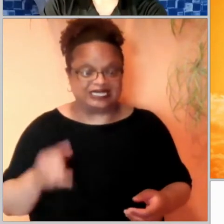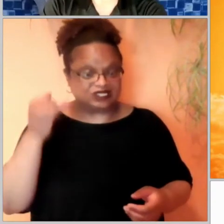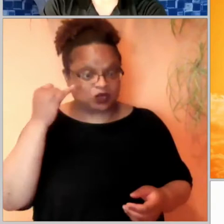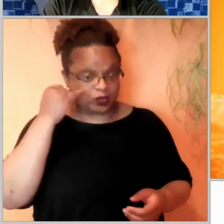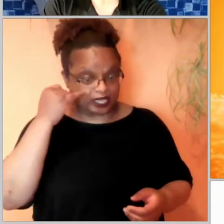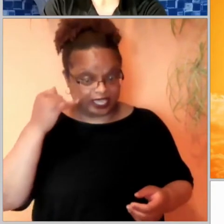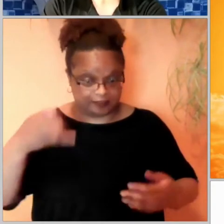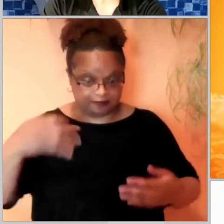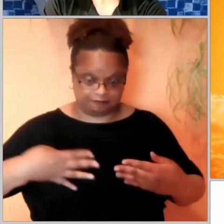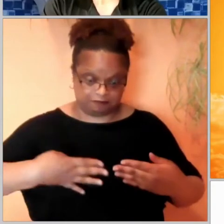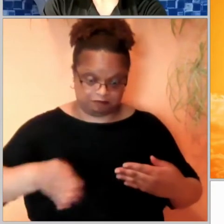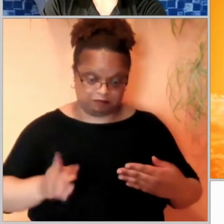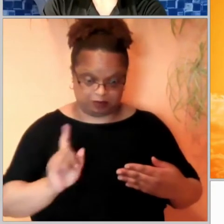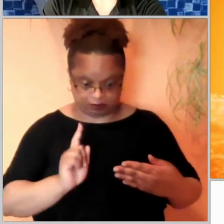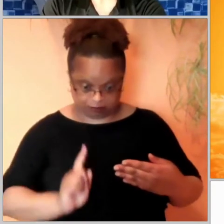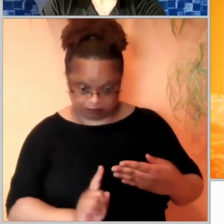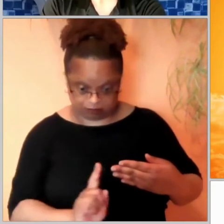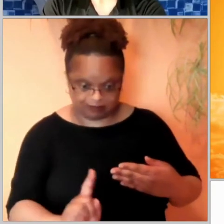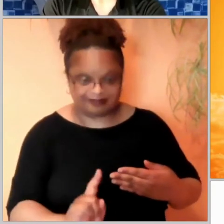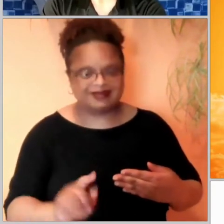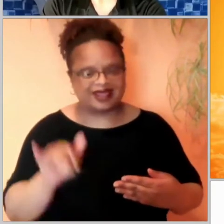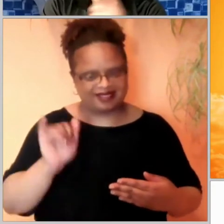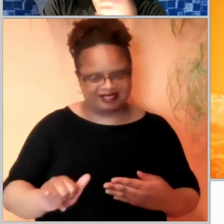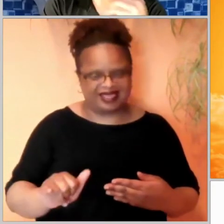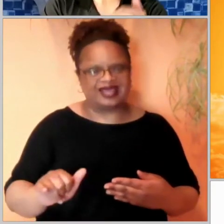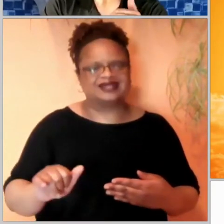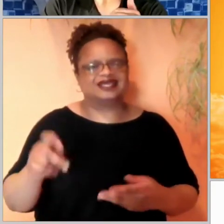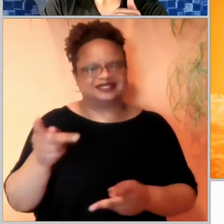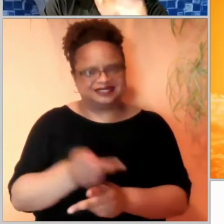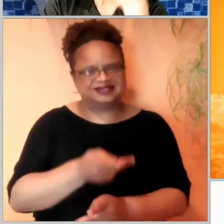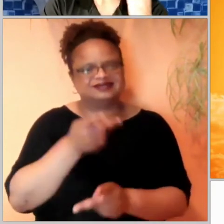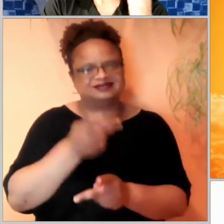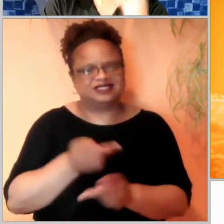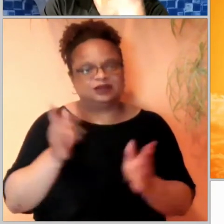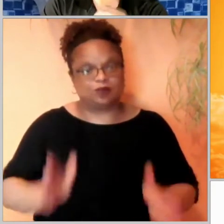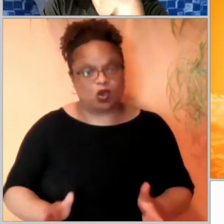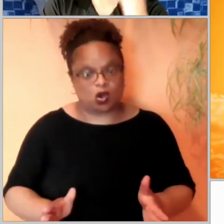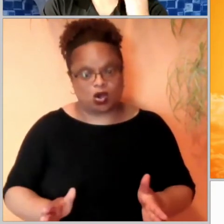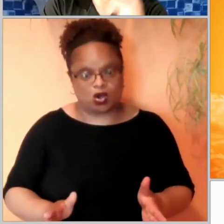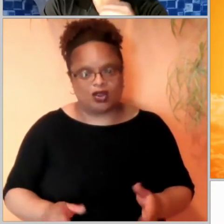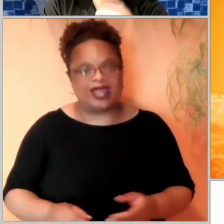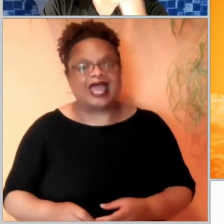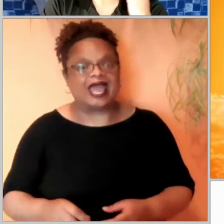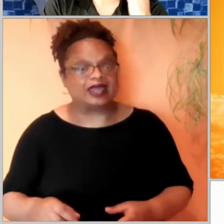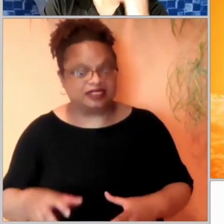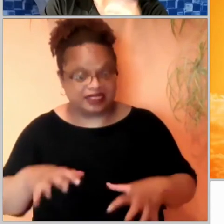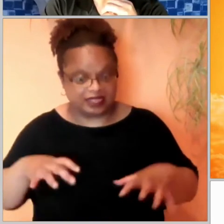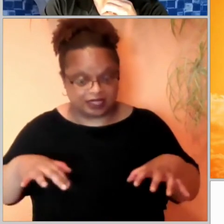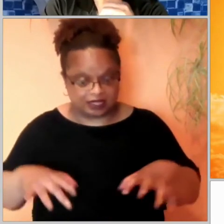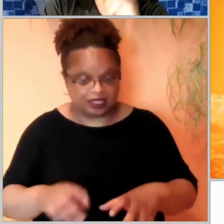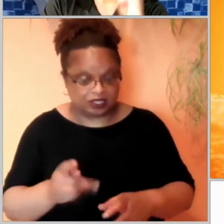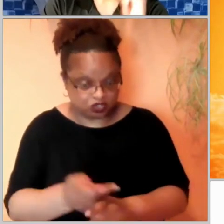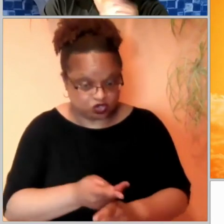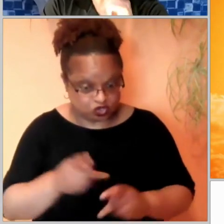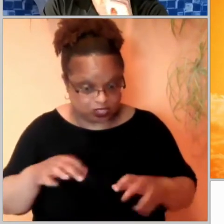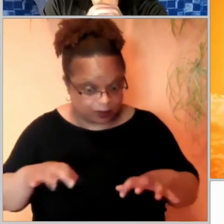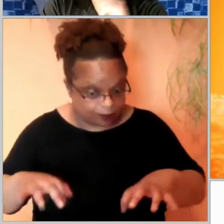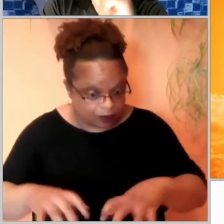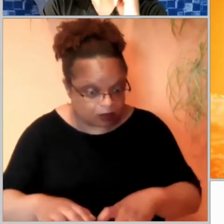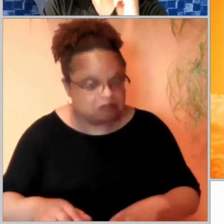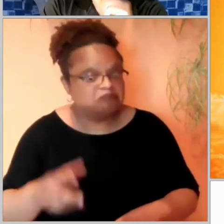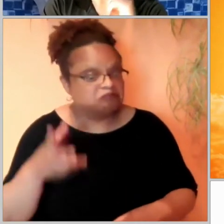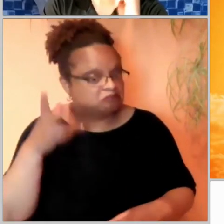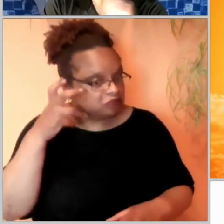is the shepherd. The gatekeeper opens the gate for him, and the sheep respond to his voice. He